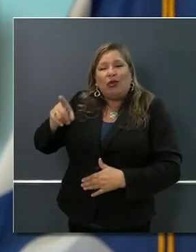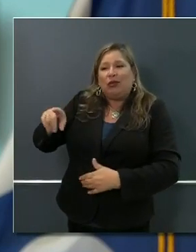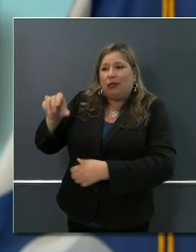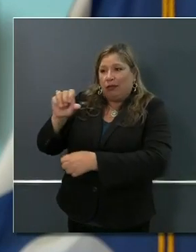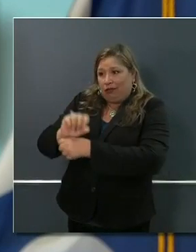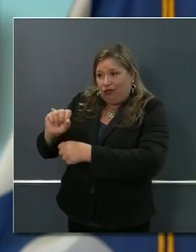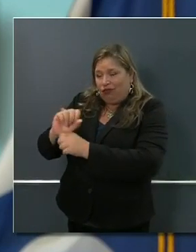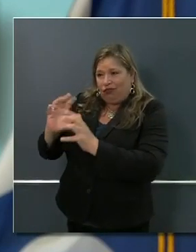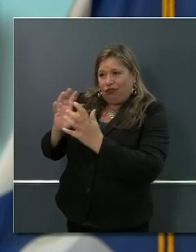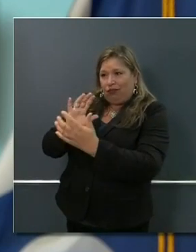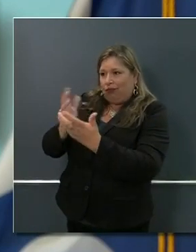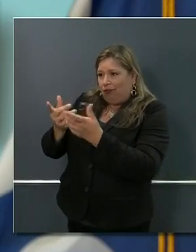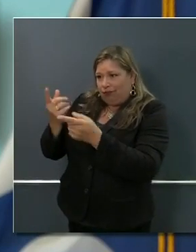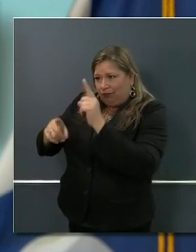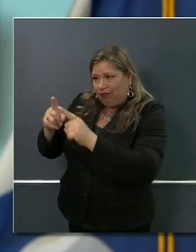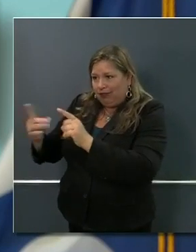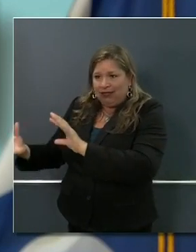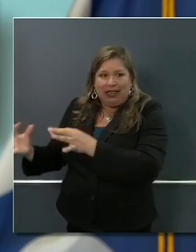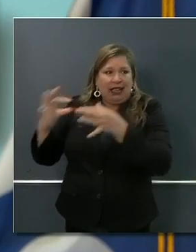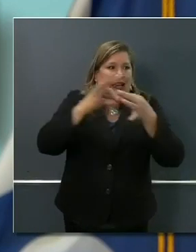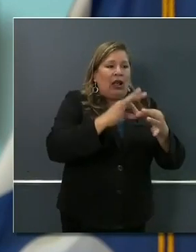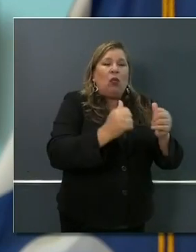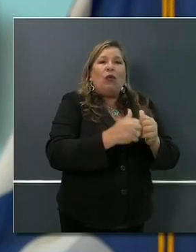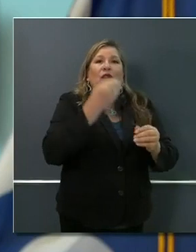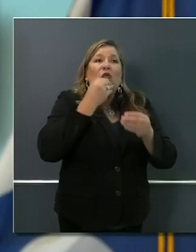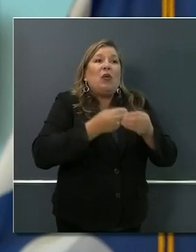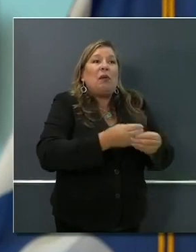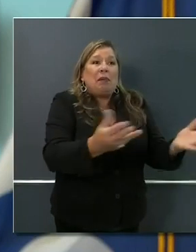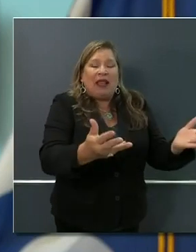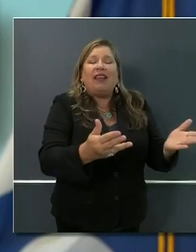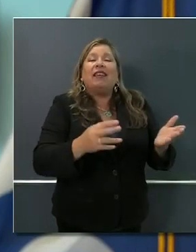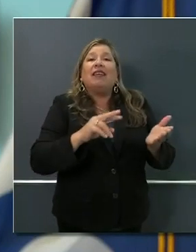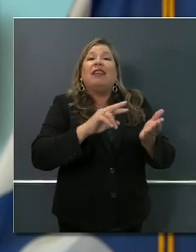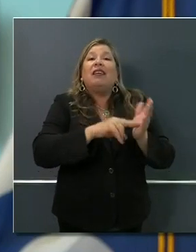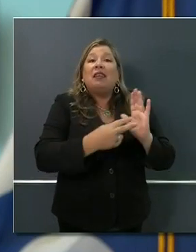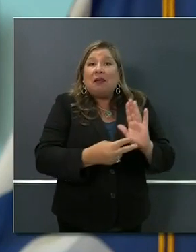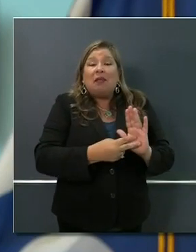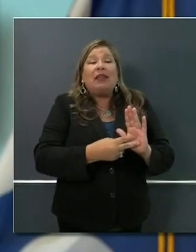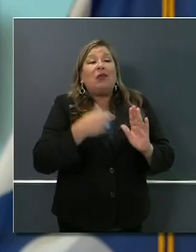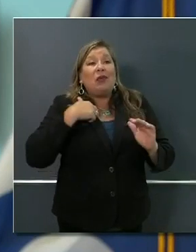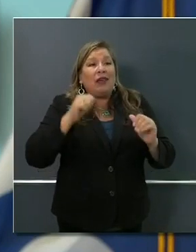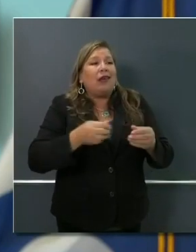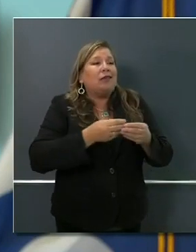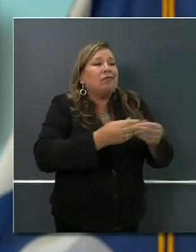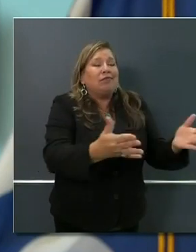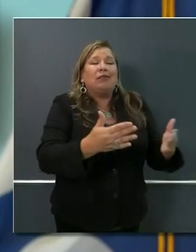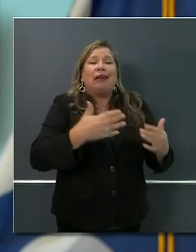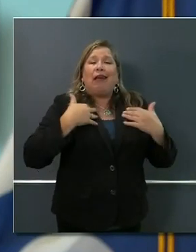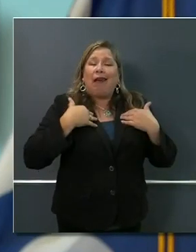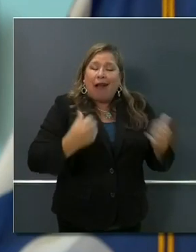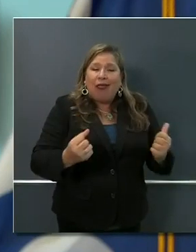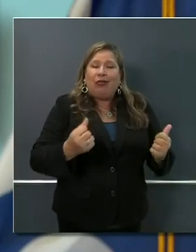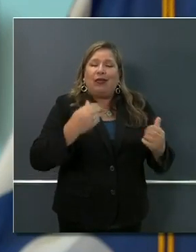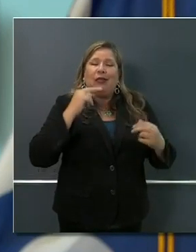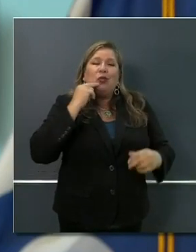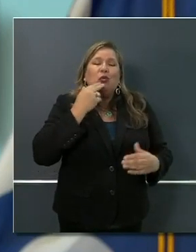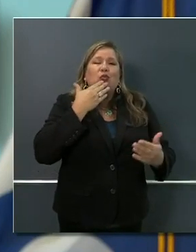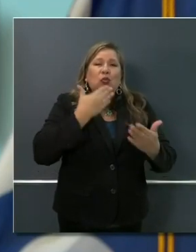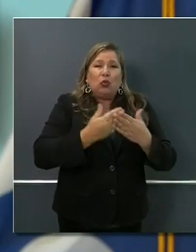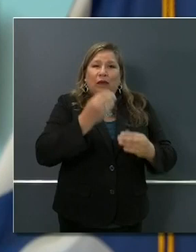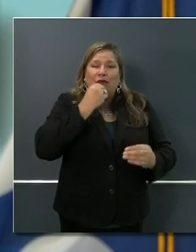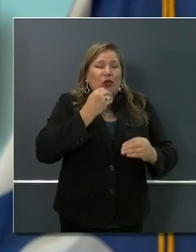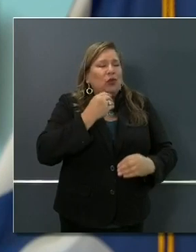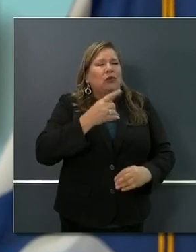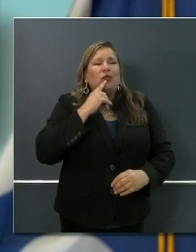banks, and do so in a way that jumpstarts our capacity to deliver nutritious food, high-quality,